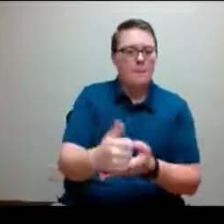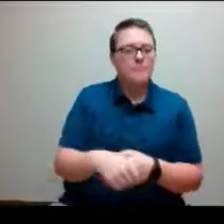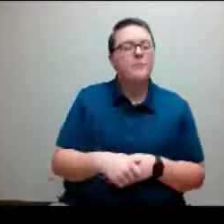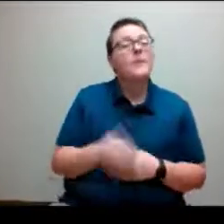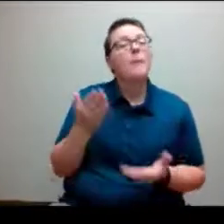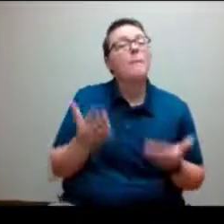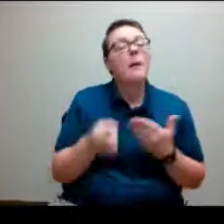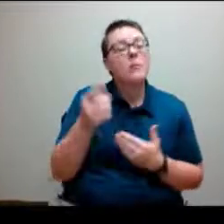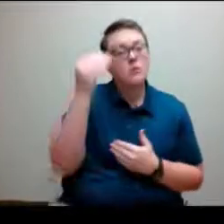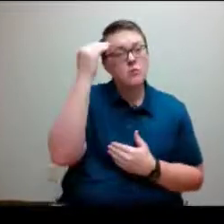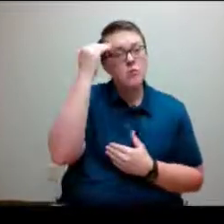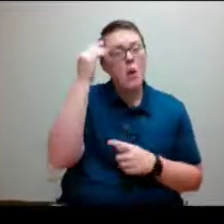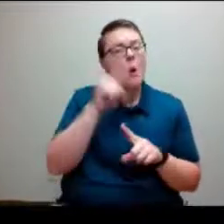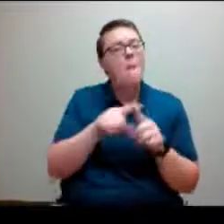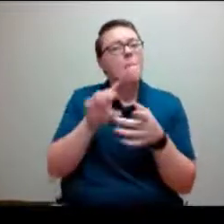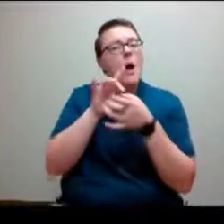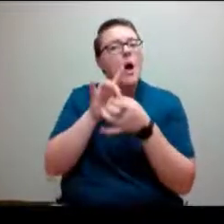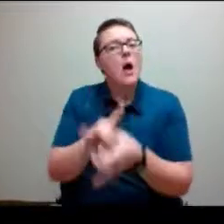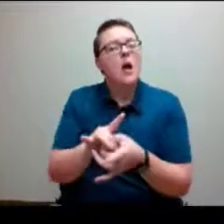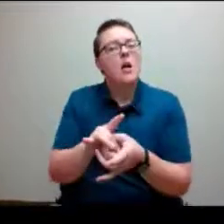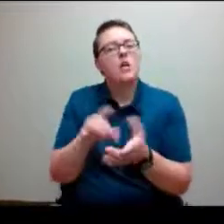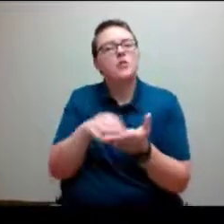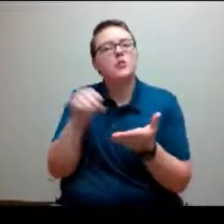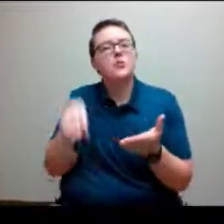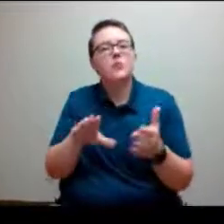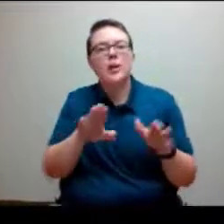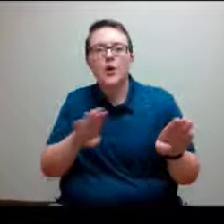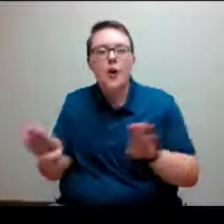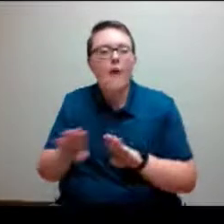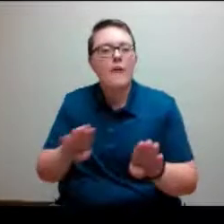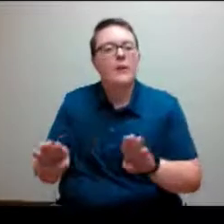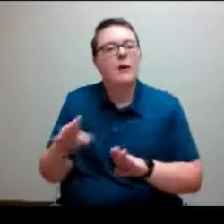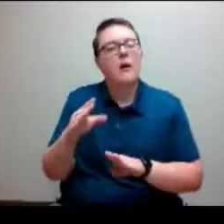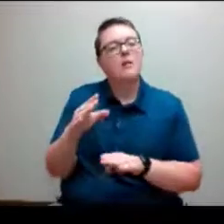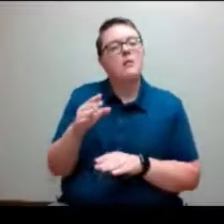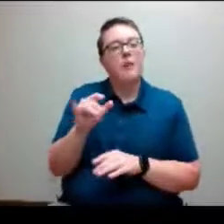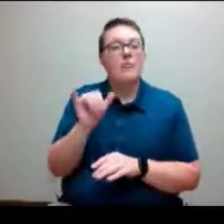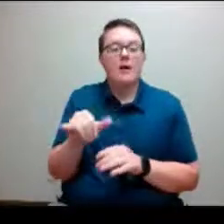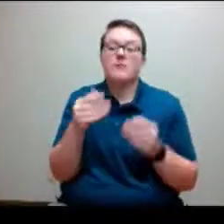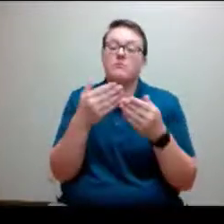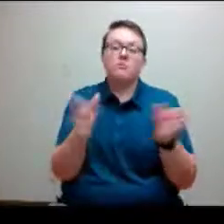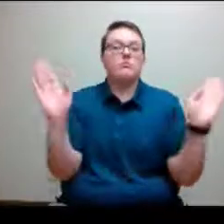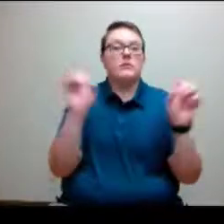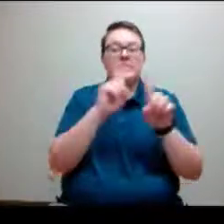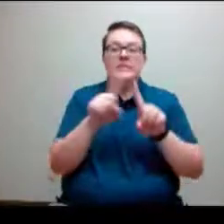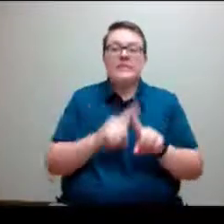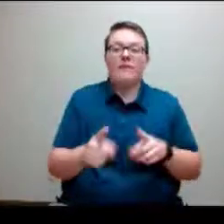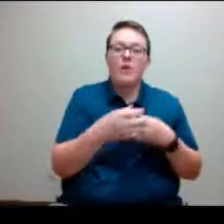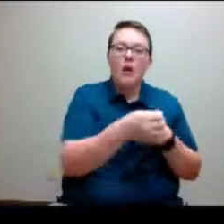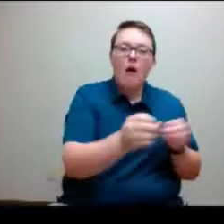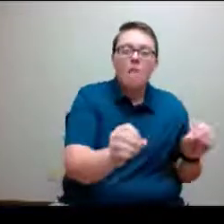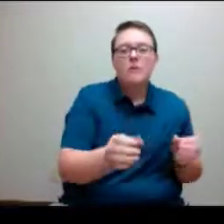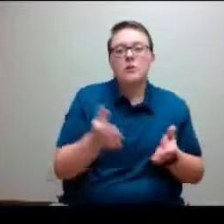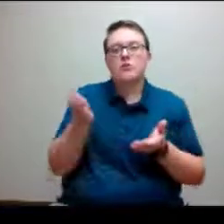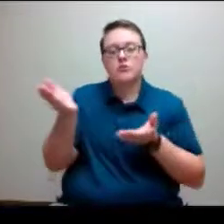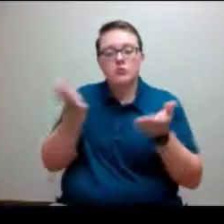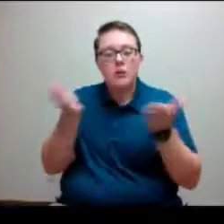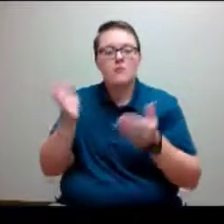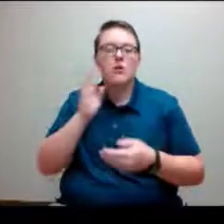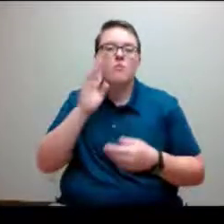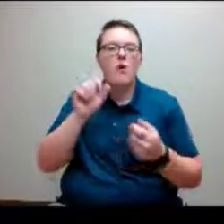comes to student conduct and prevention education, that's a wide range of offices and services that address student behavior.